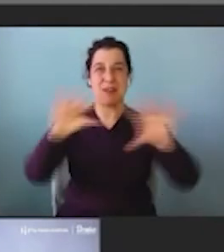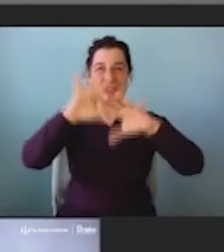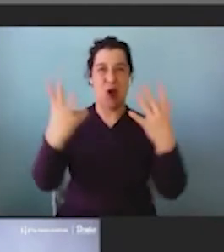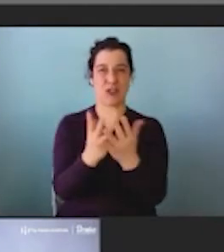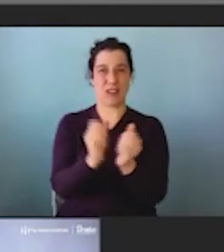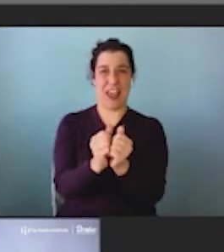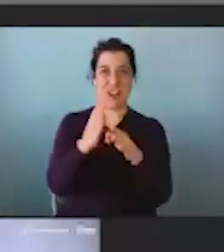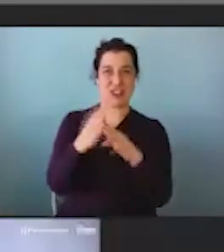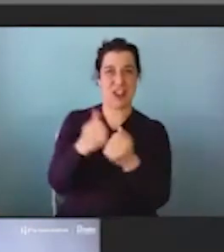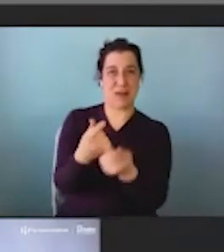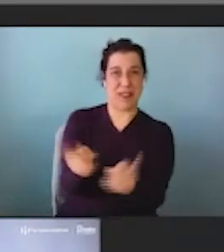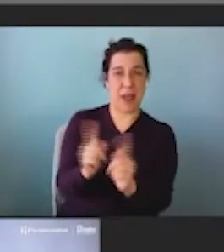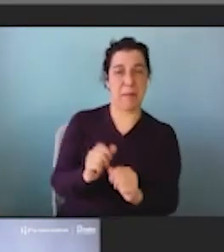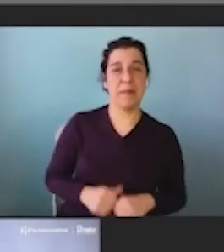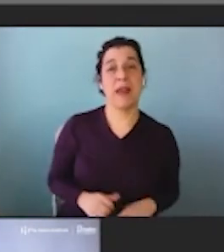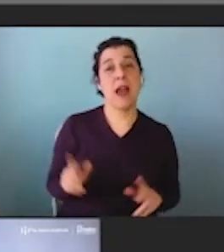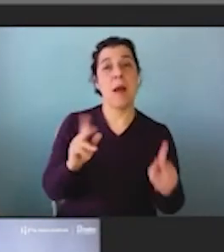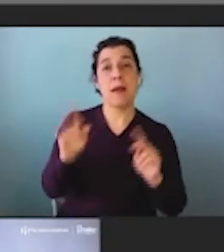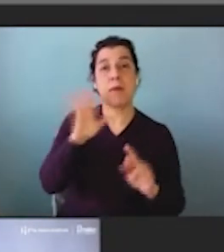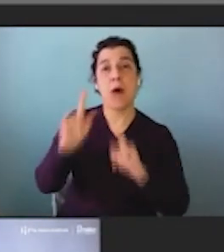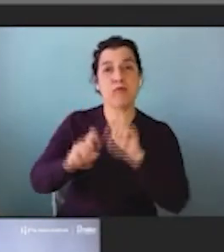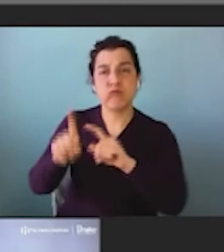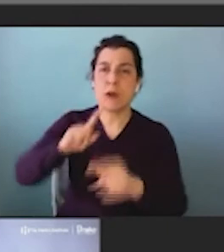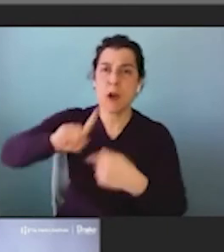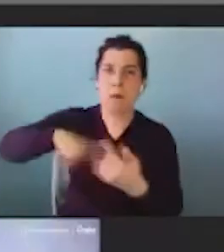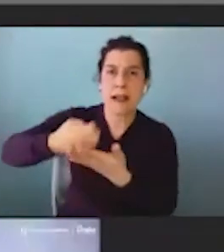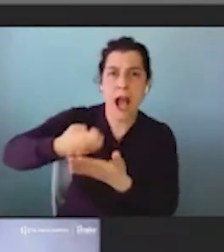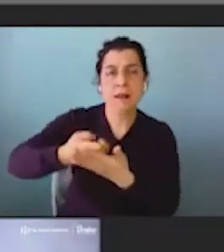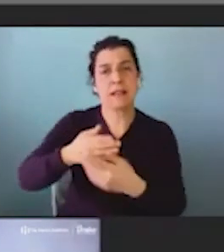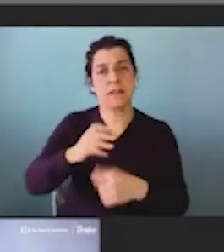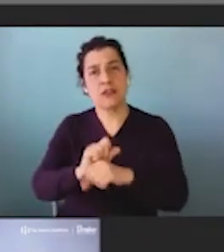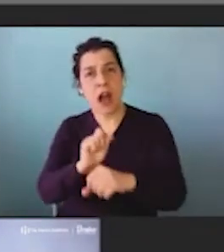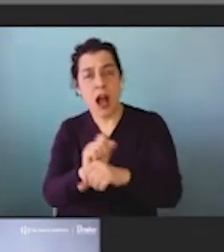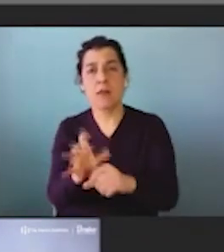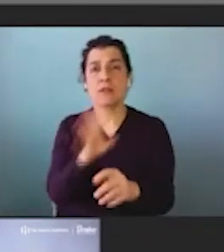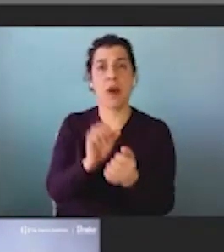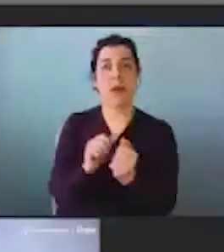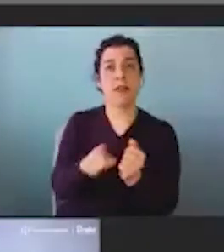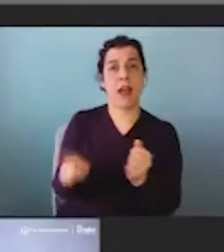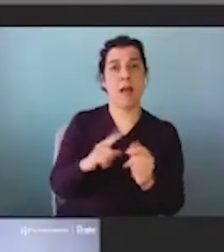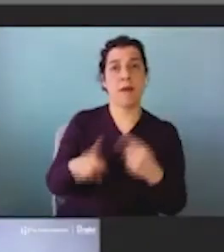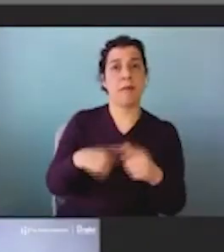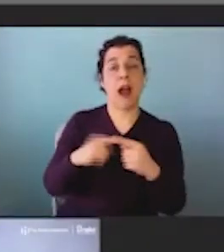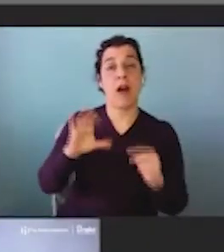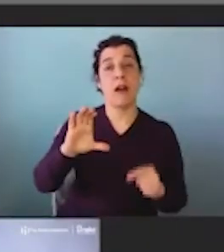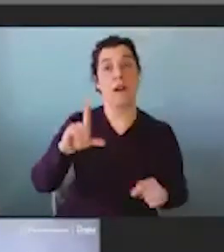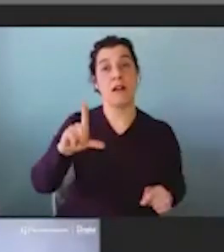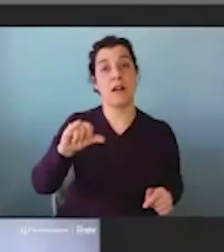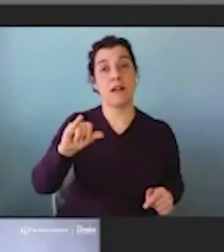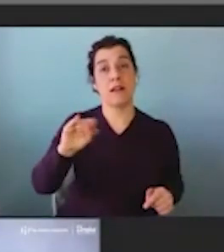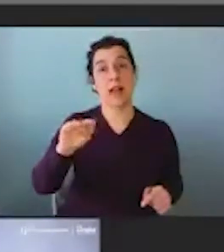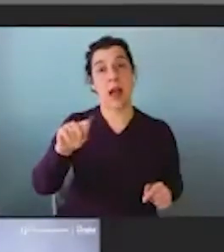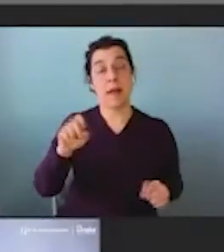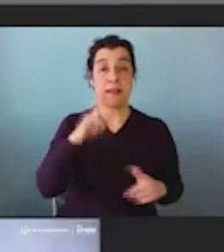People come to them and talk about, you know, the economy and jobs, people come to them and talk about climate, people come to them and talk about